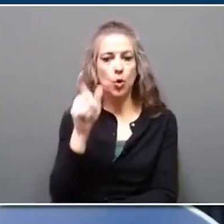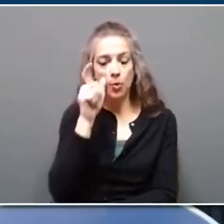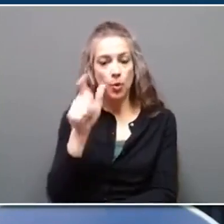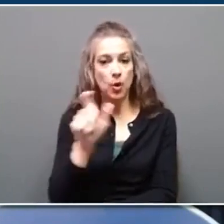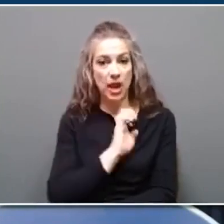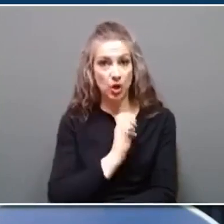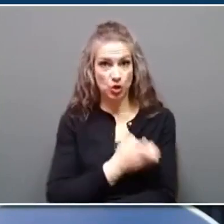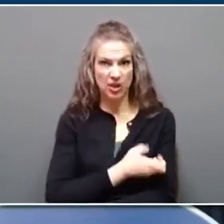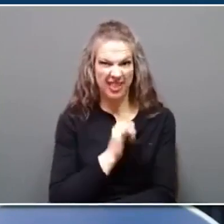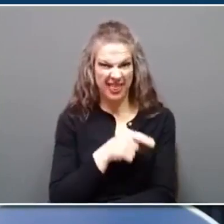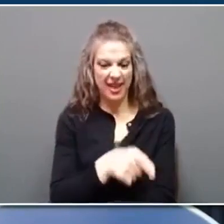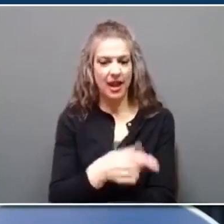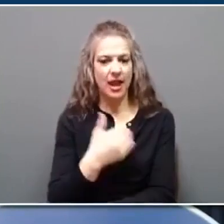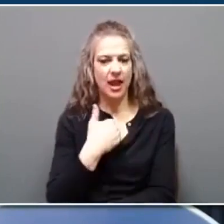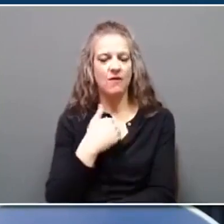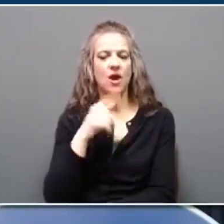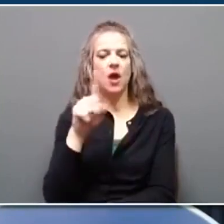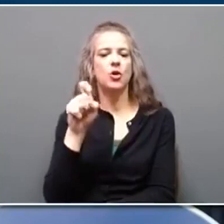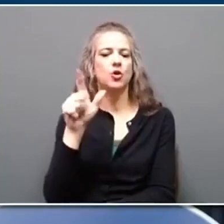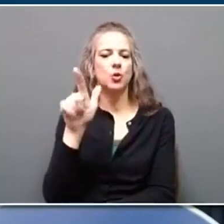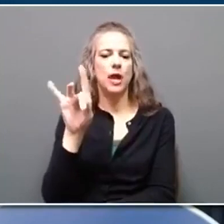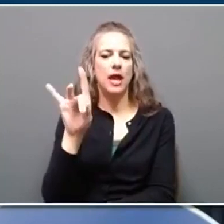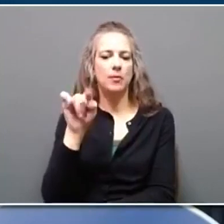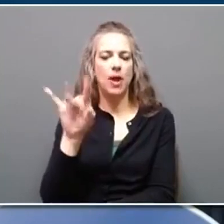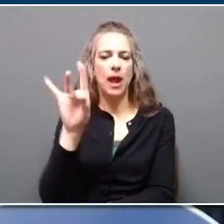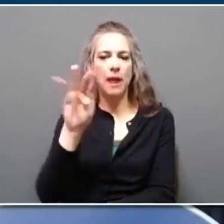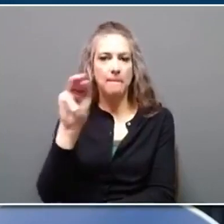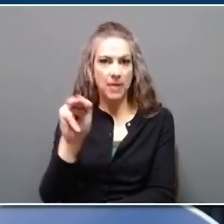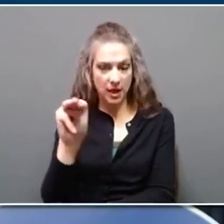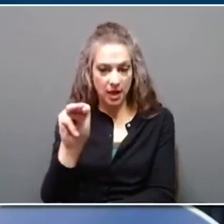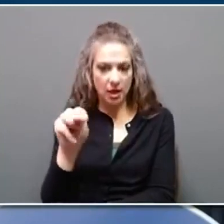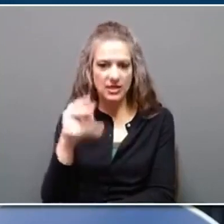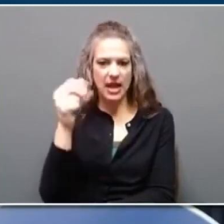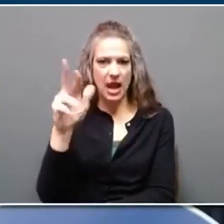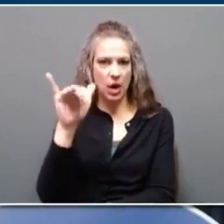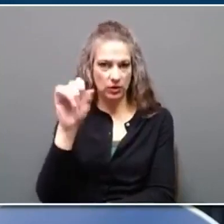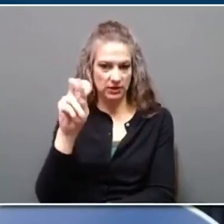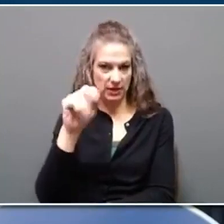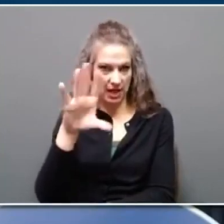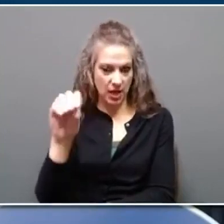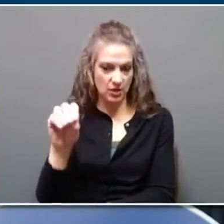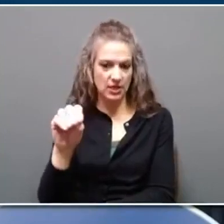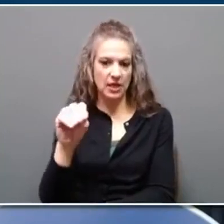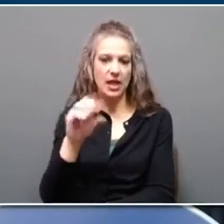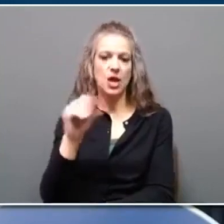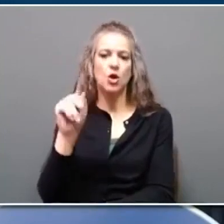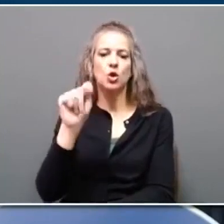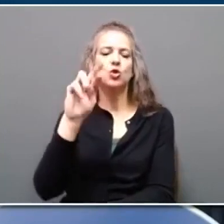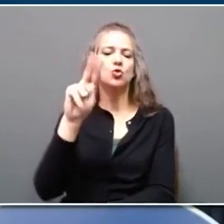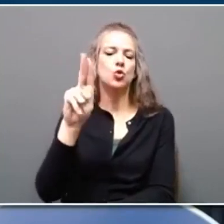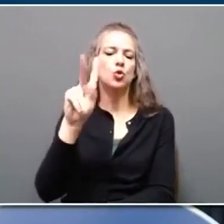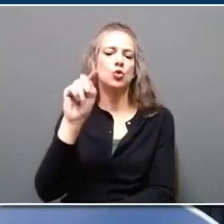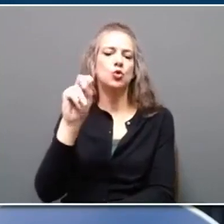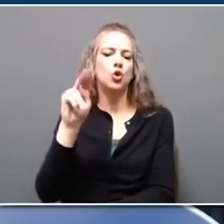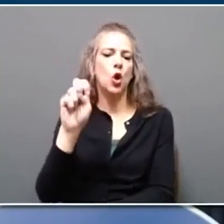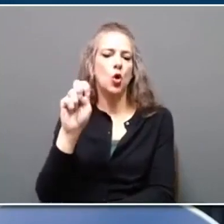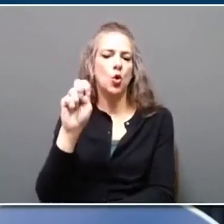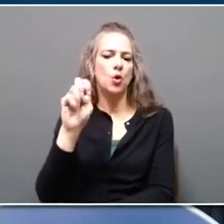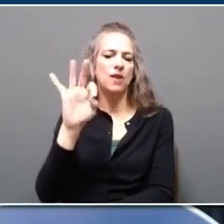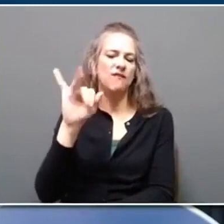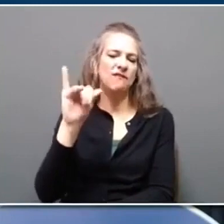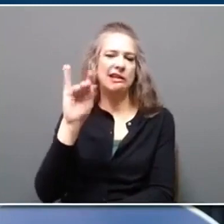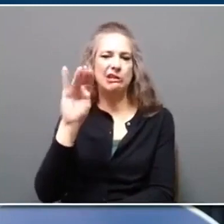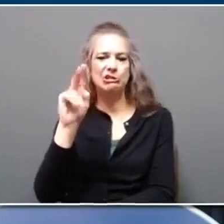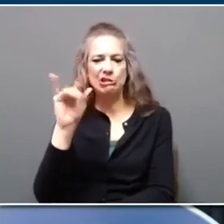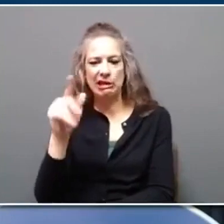going to invest $128.8 million in Harrison County and True Tone Finishing in Fayette County is investing